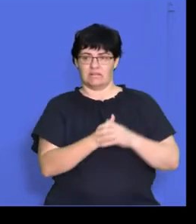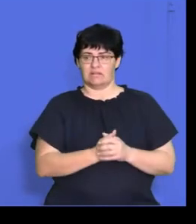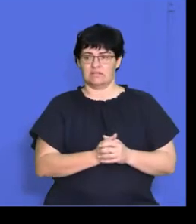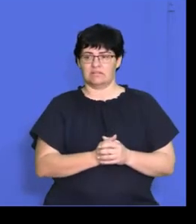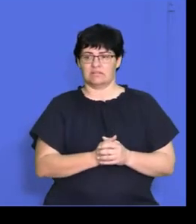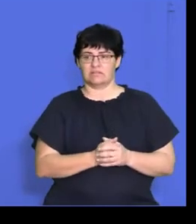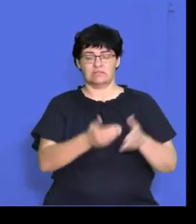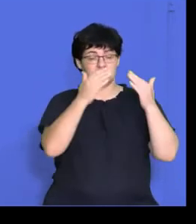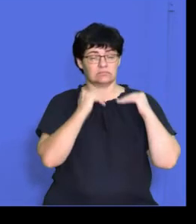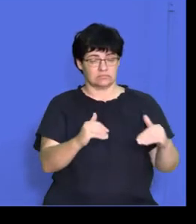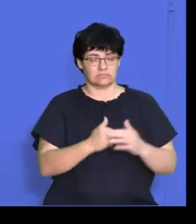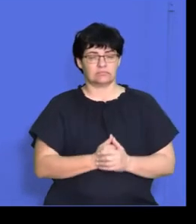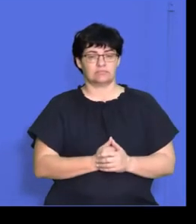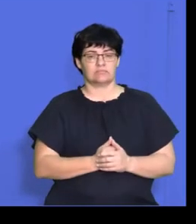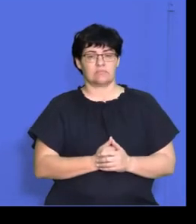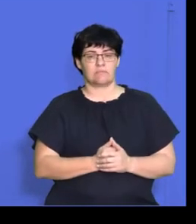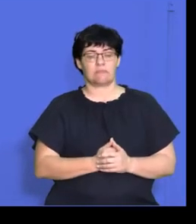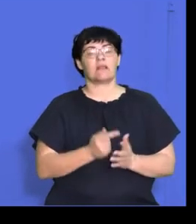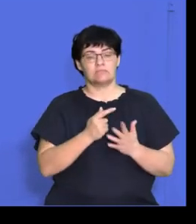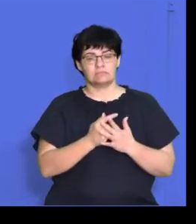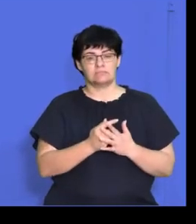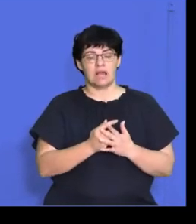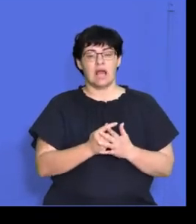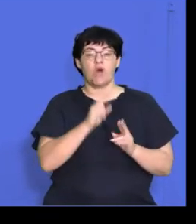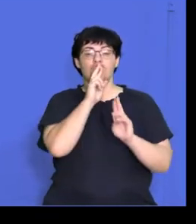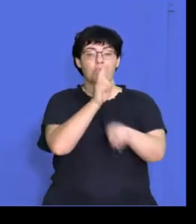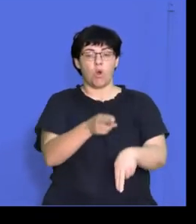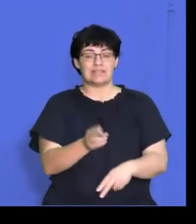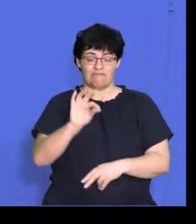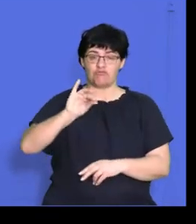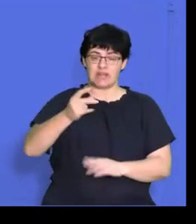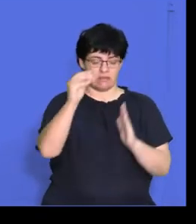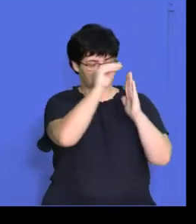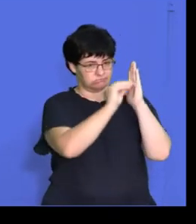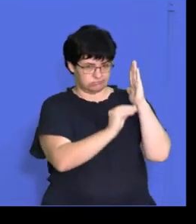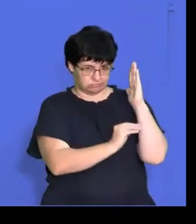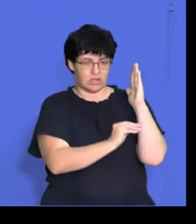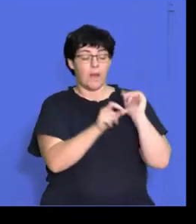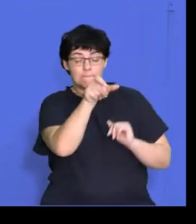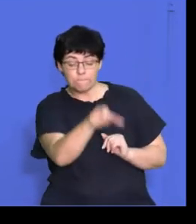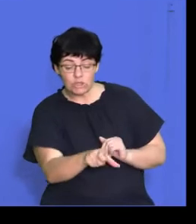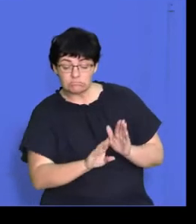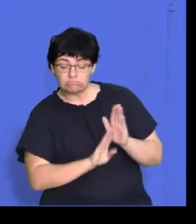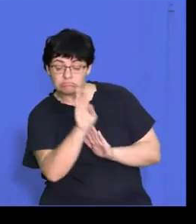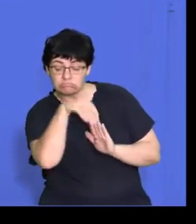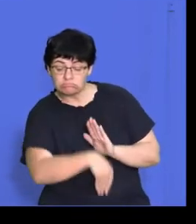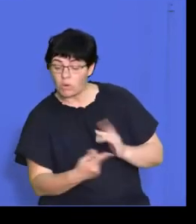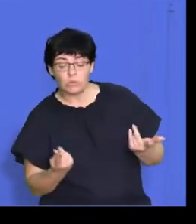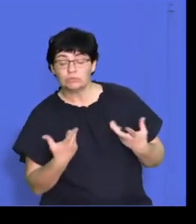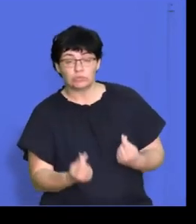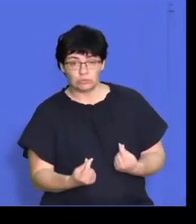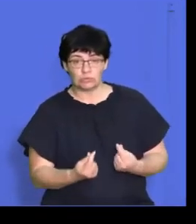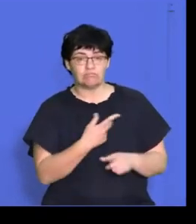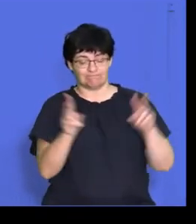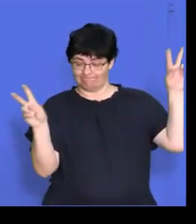All right, the next one for job description is compiling daily reports on the progress of the patients. Also, do